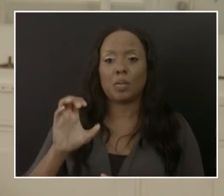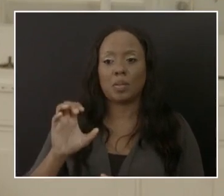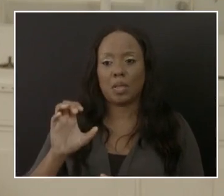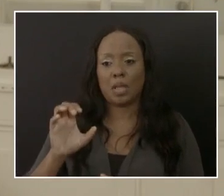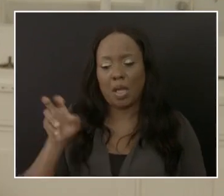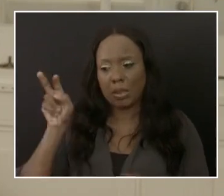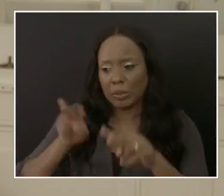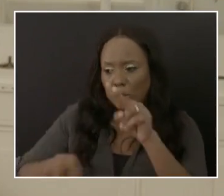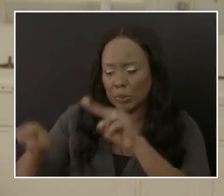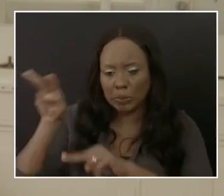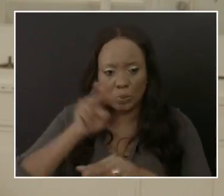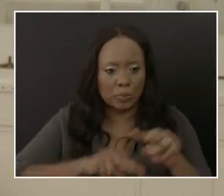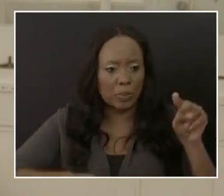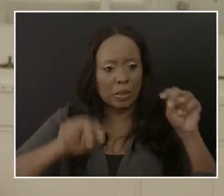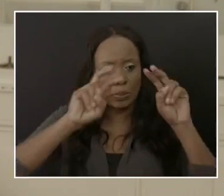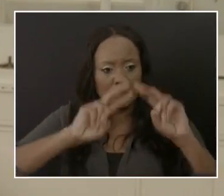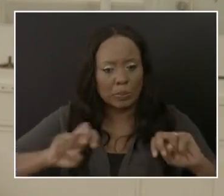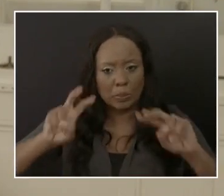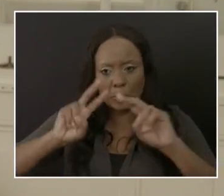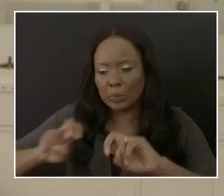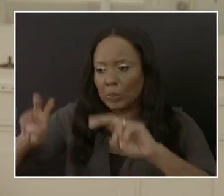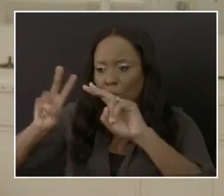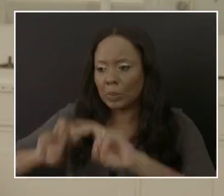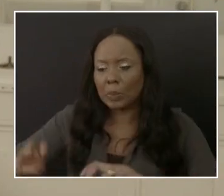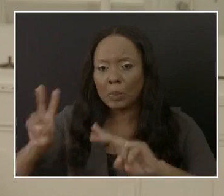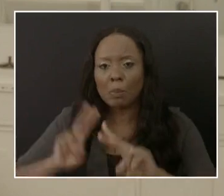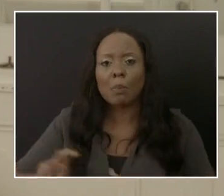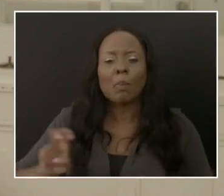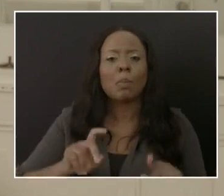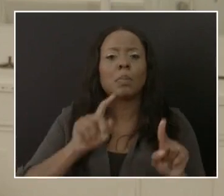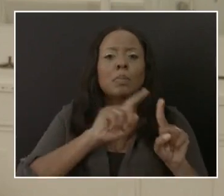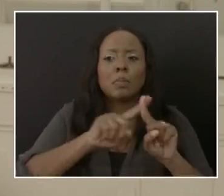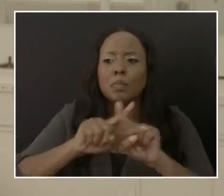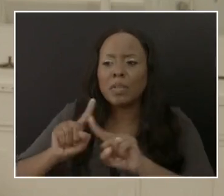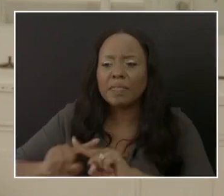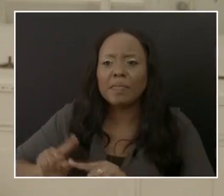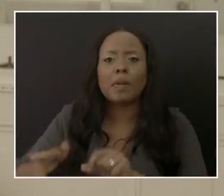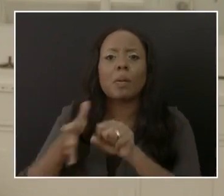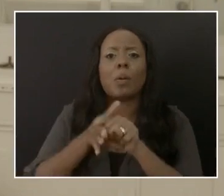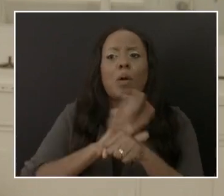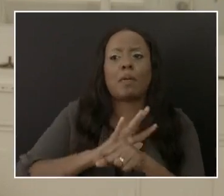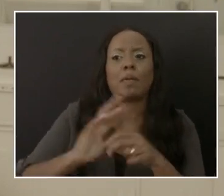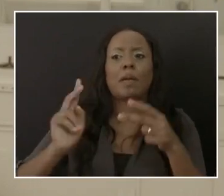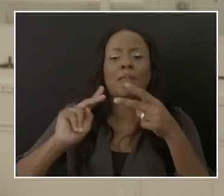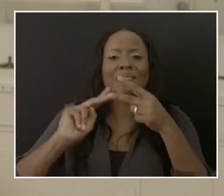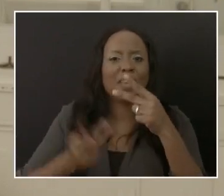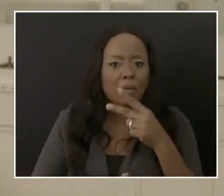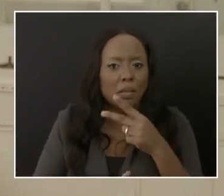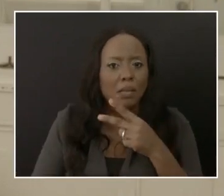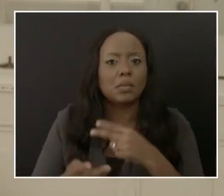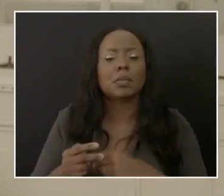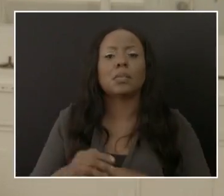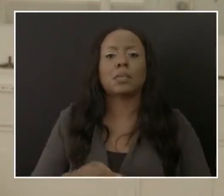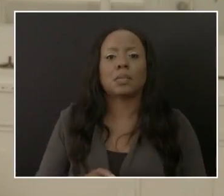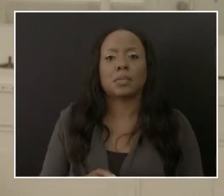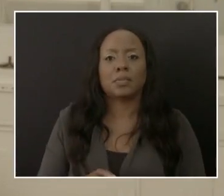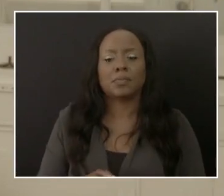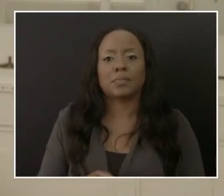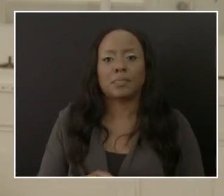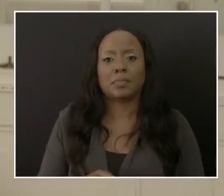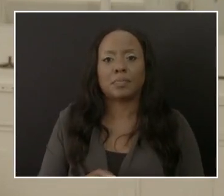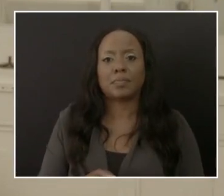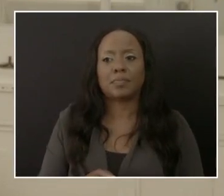of variance within a particular population. As to the, um, the,